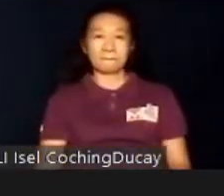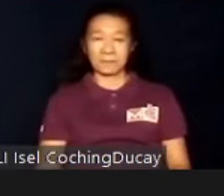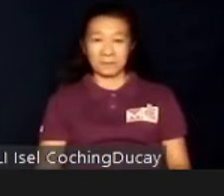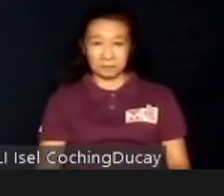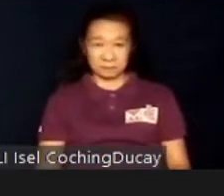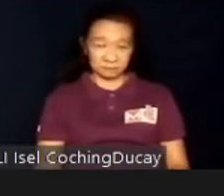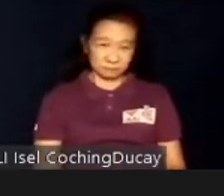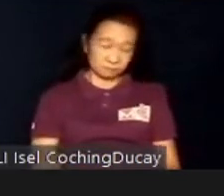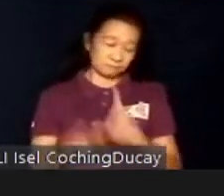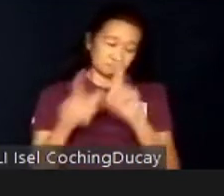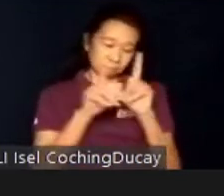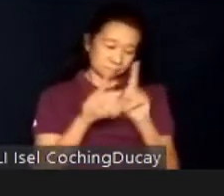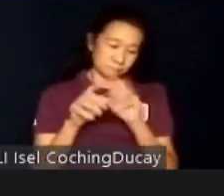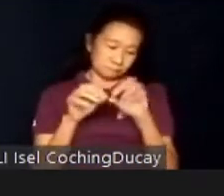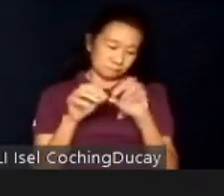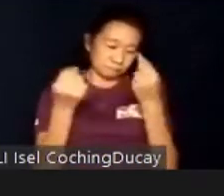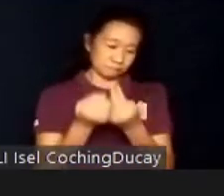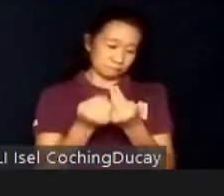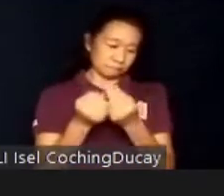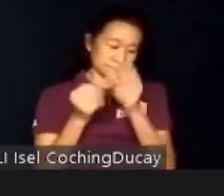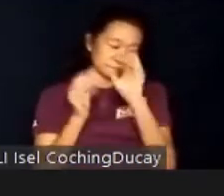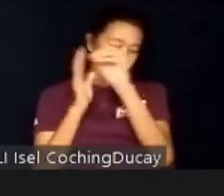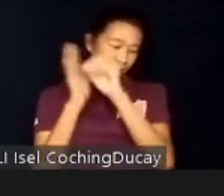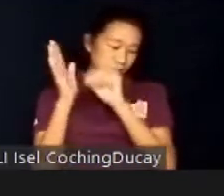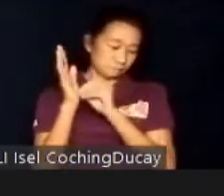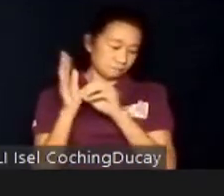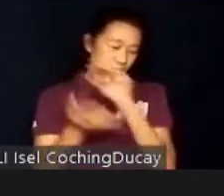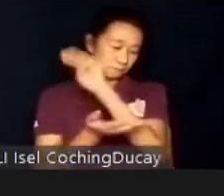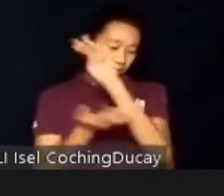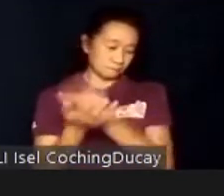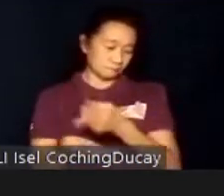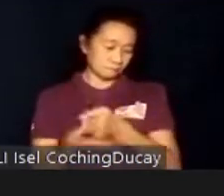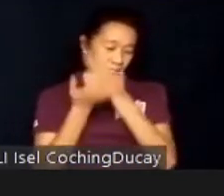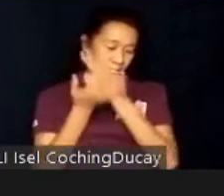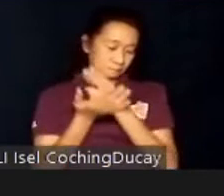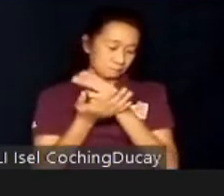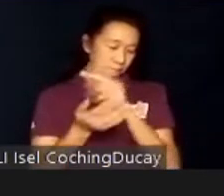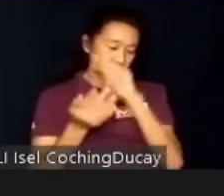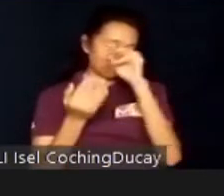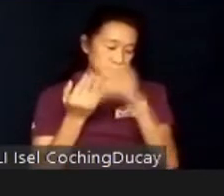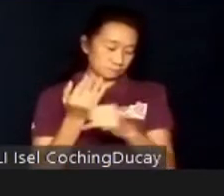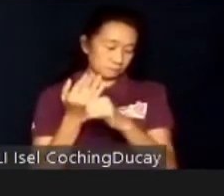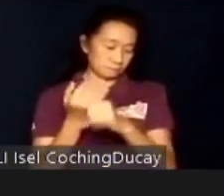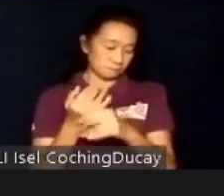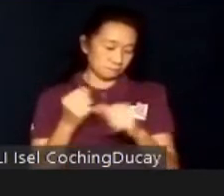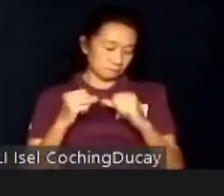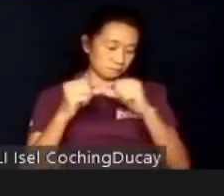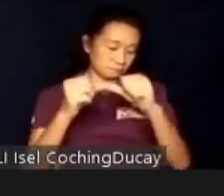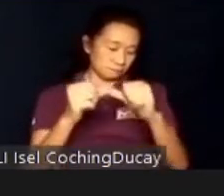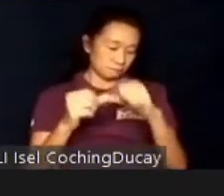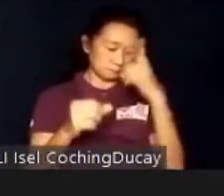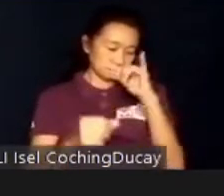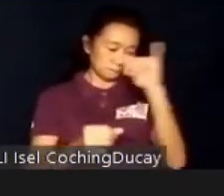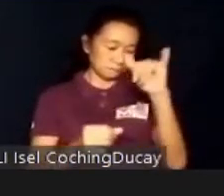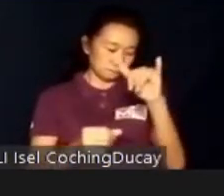Local ordinances and resolutions were passed in Mandaluyong City to help Project TEACH become a permanent and official program of the city.